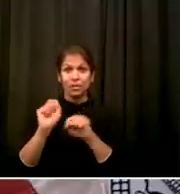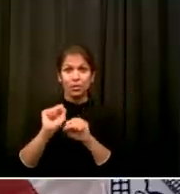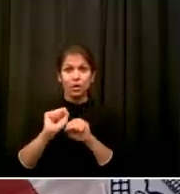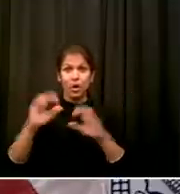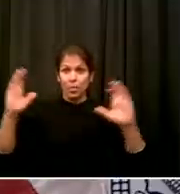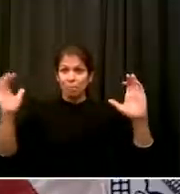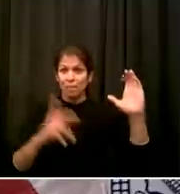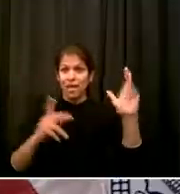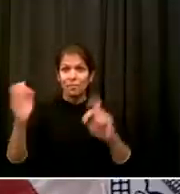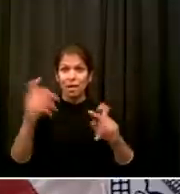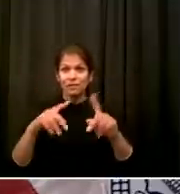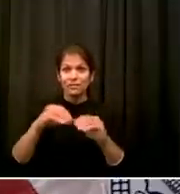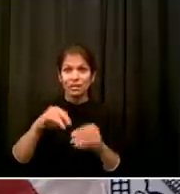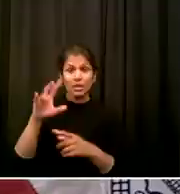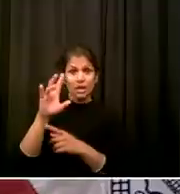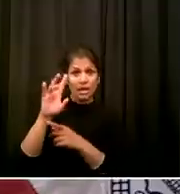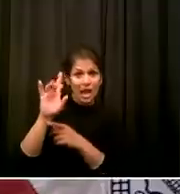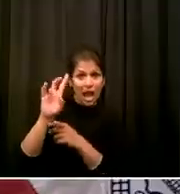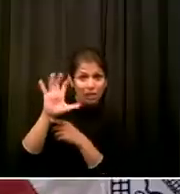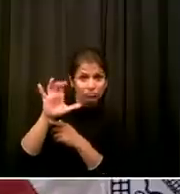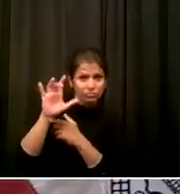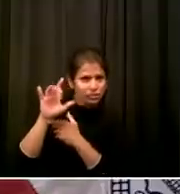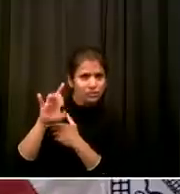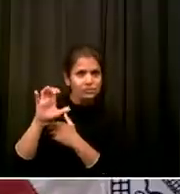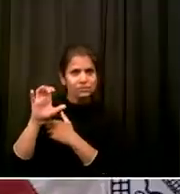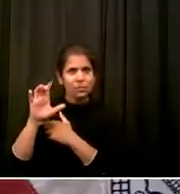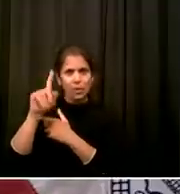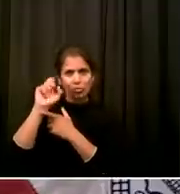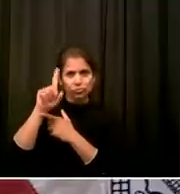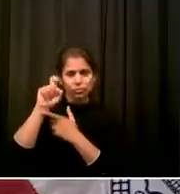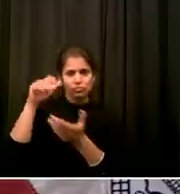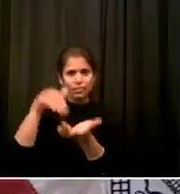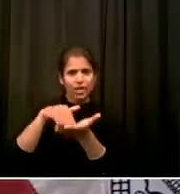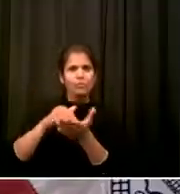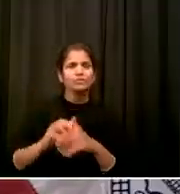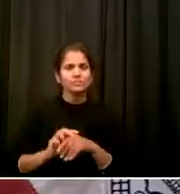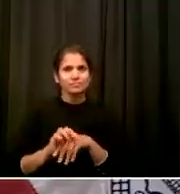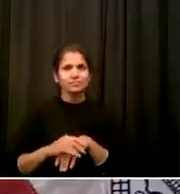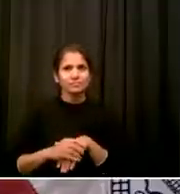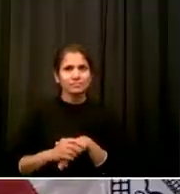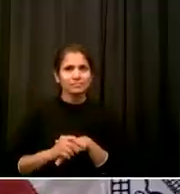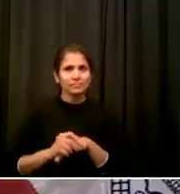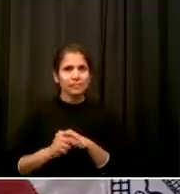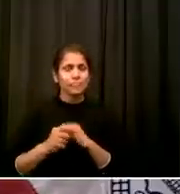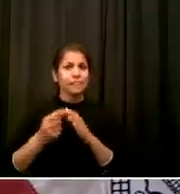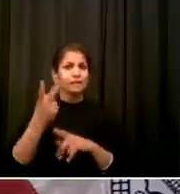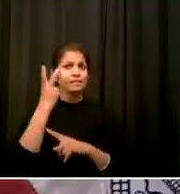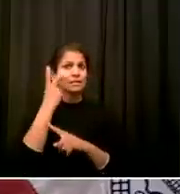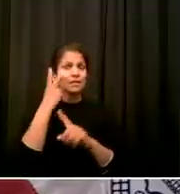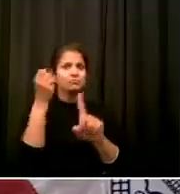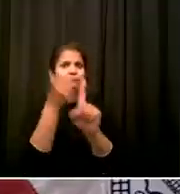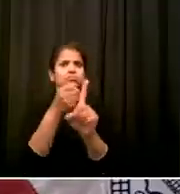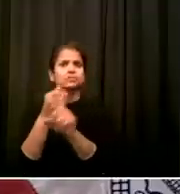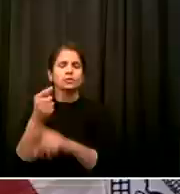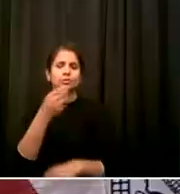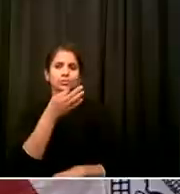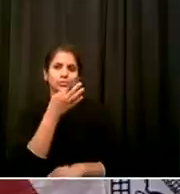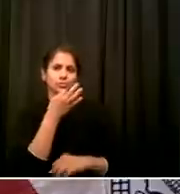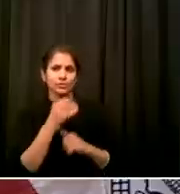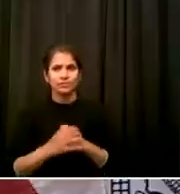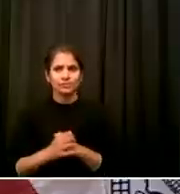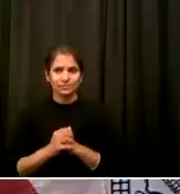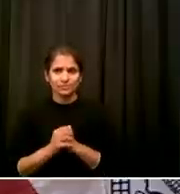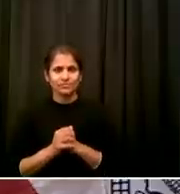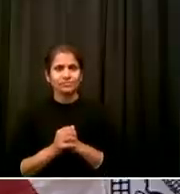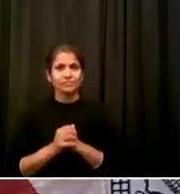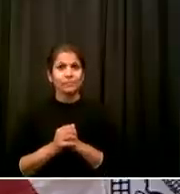Did phase one have a major impact? We'll know that going into next week And that's going to tell us a lot If we continue